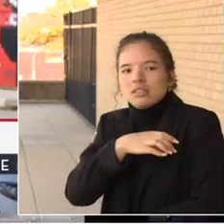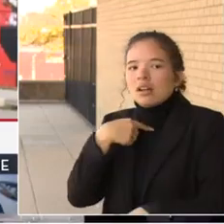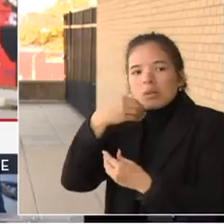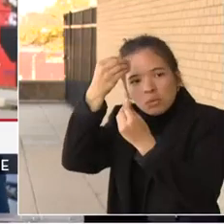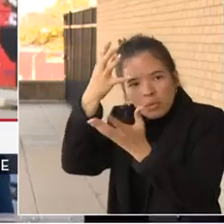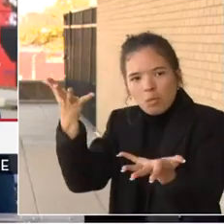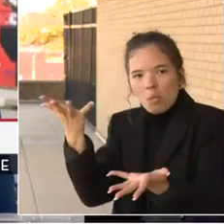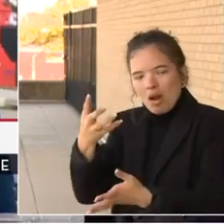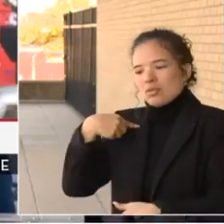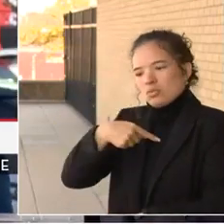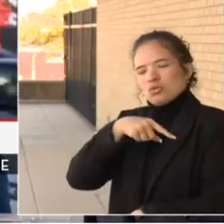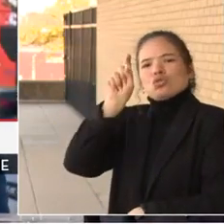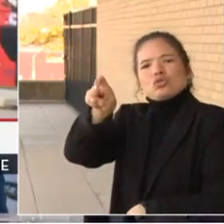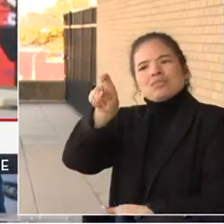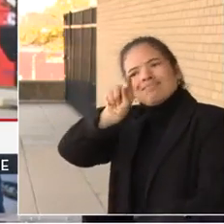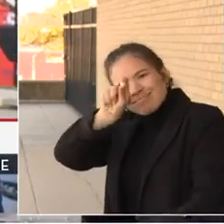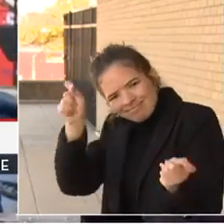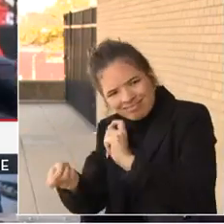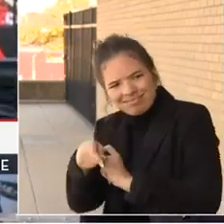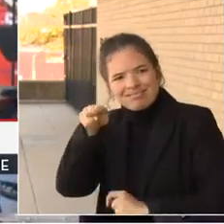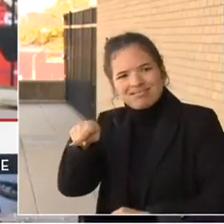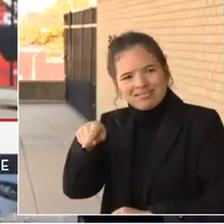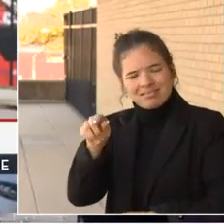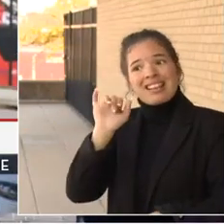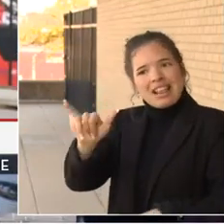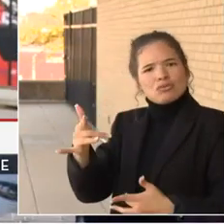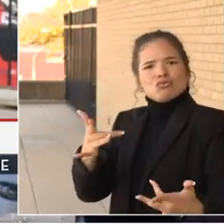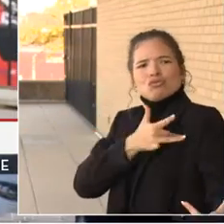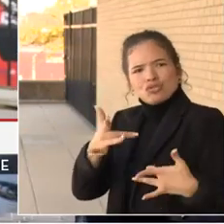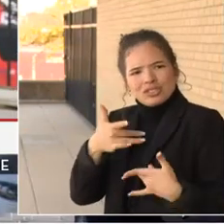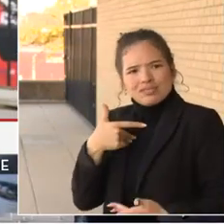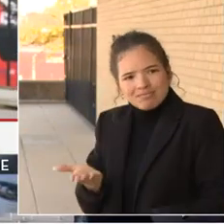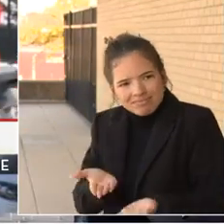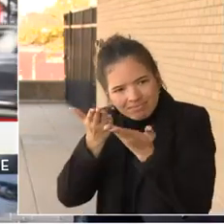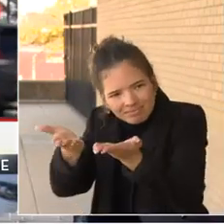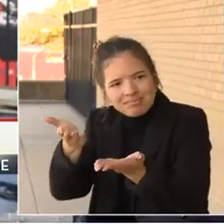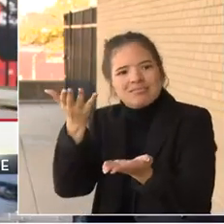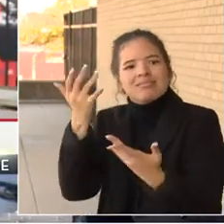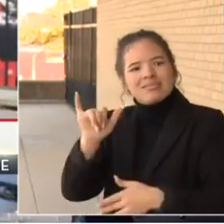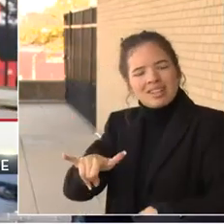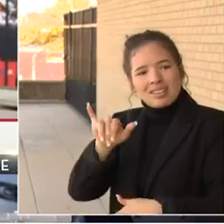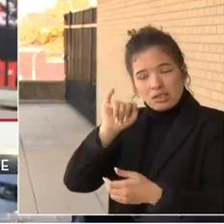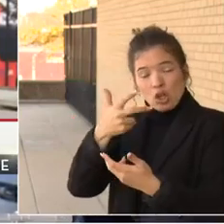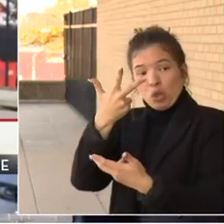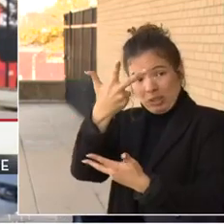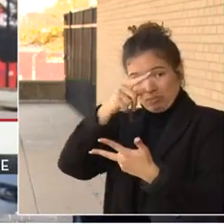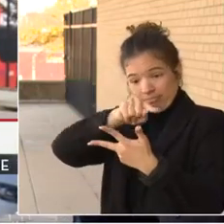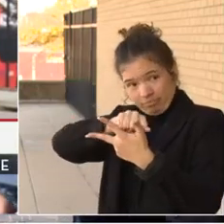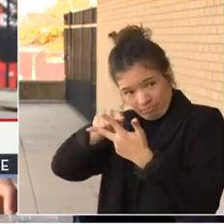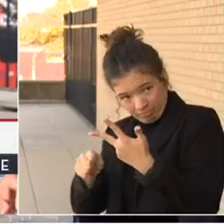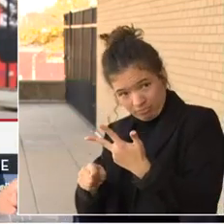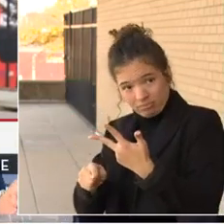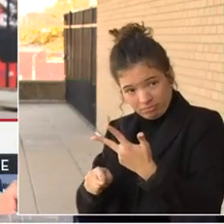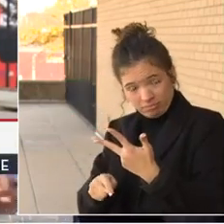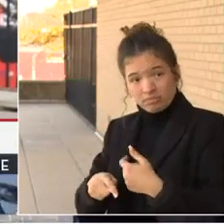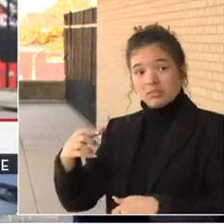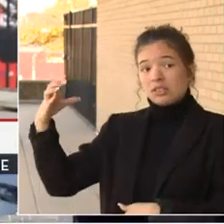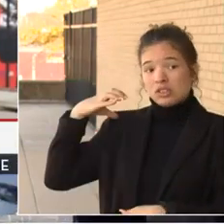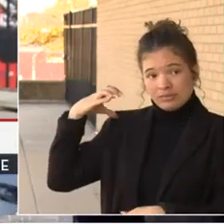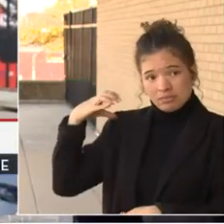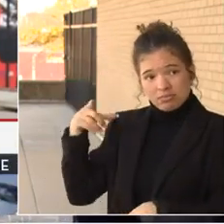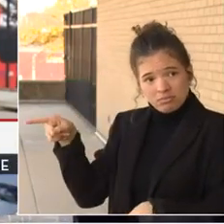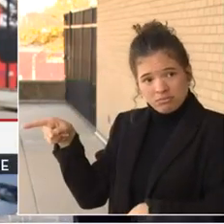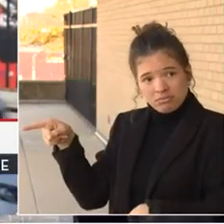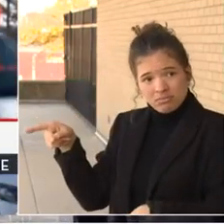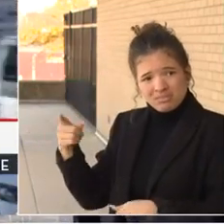My concerns chiefly fall into three buckets. Like the chief, I'm concerned about reducing